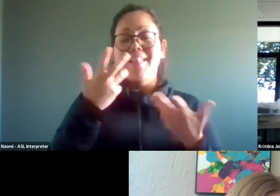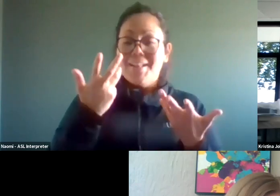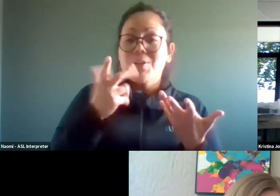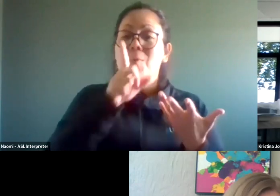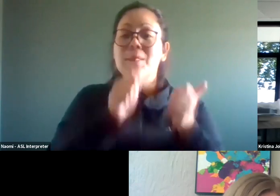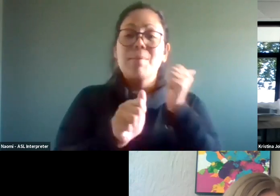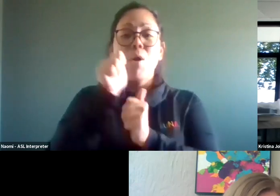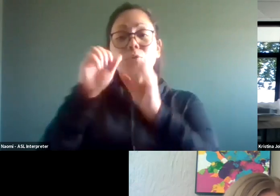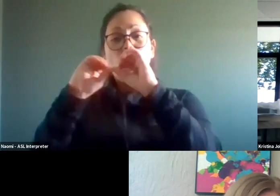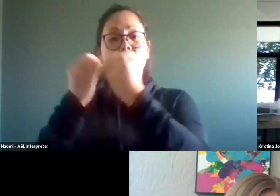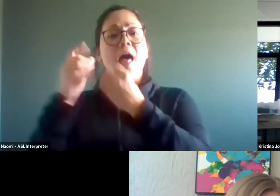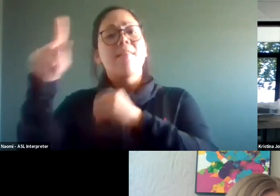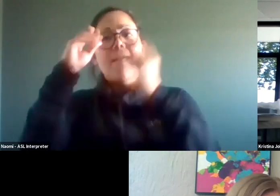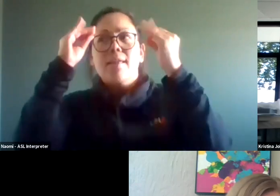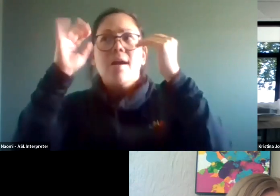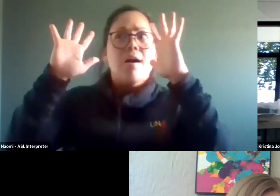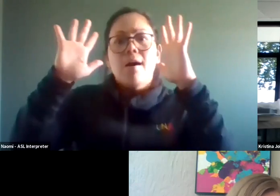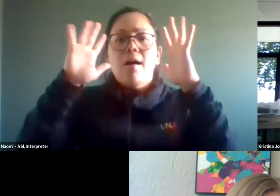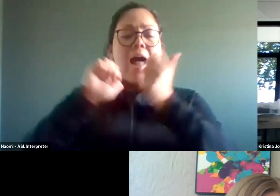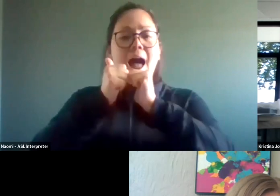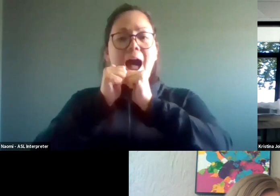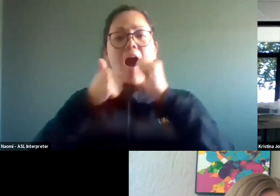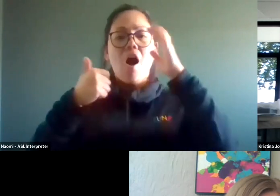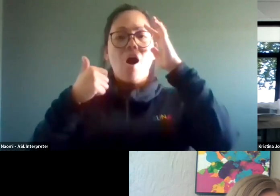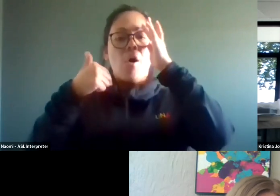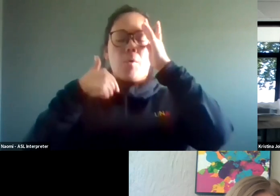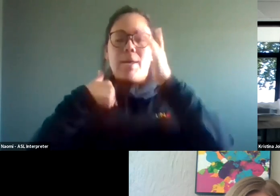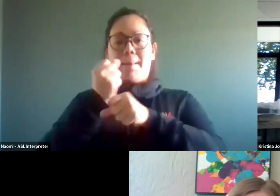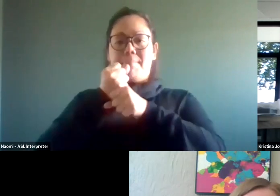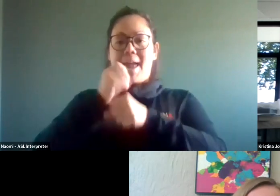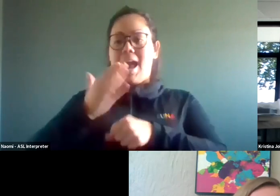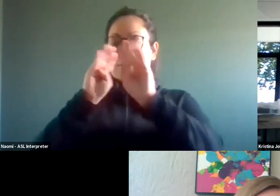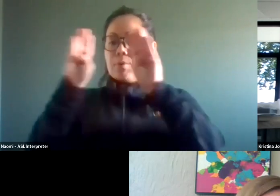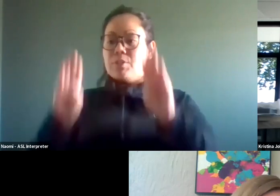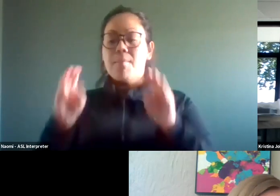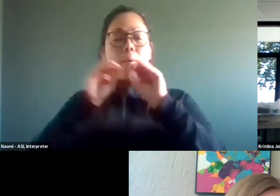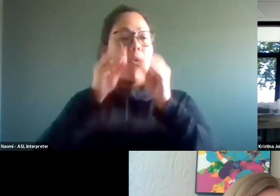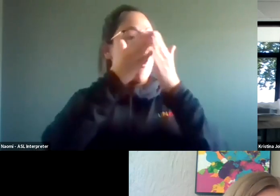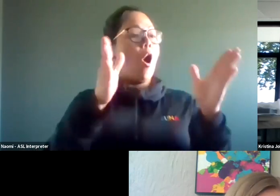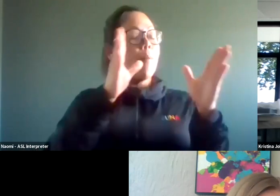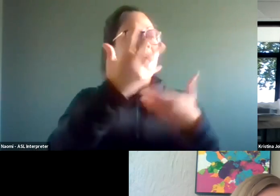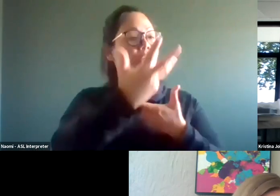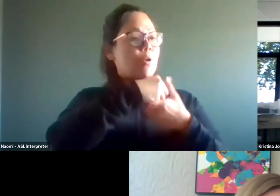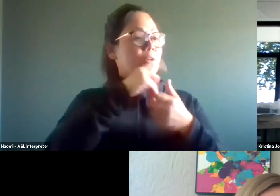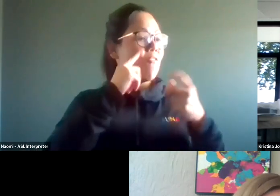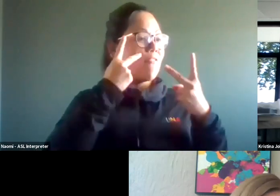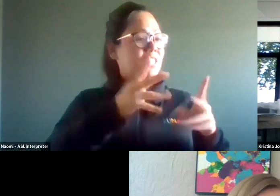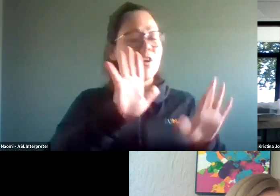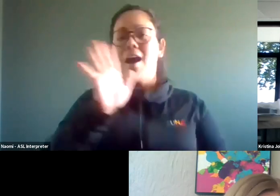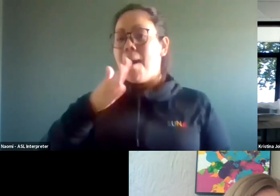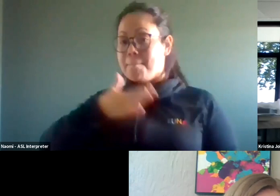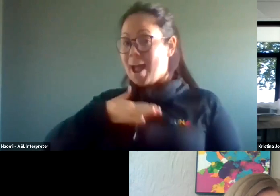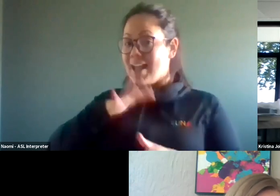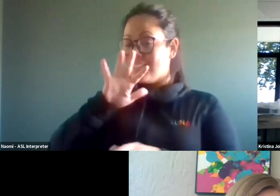most organizations are thinking about, well, how can we, you know, make our museum more open and inclusive for our visitors? Part of my situation